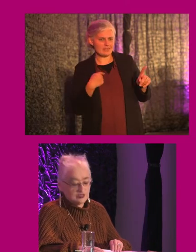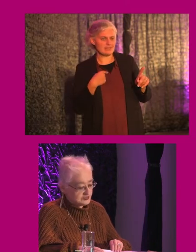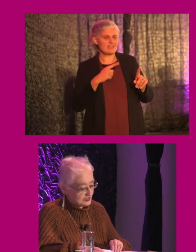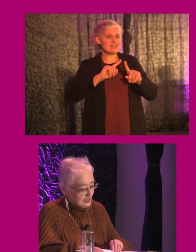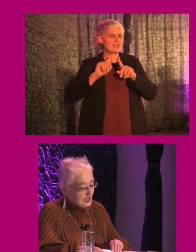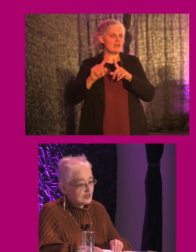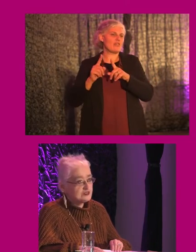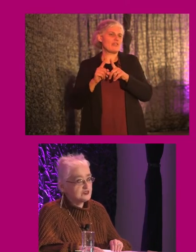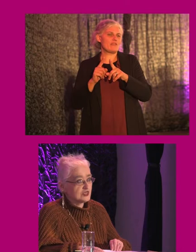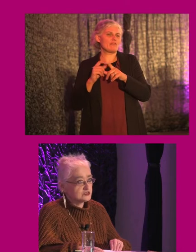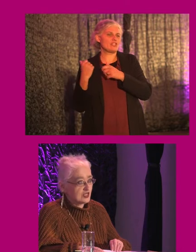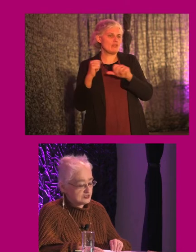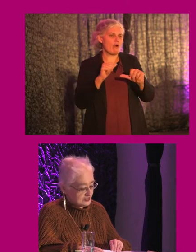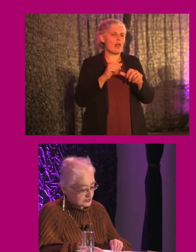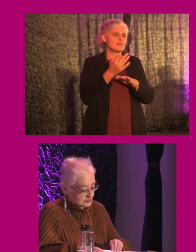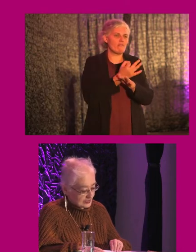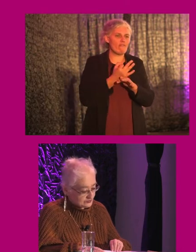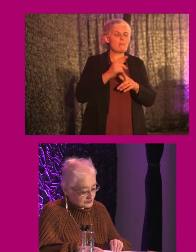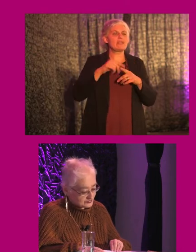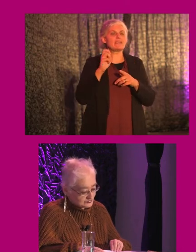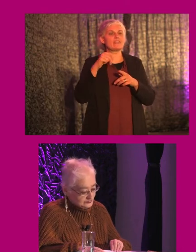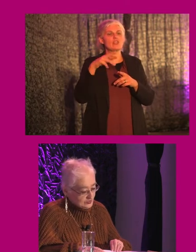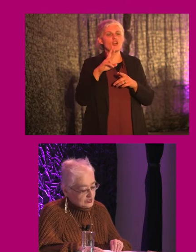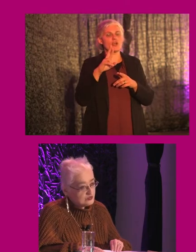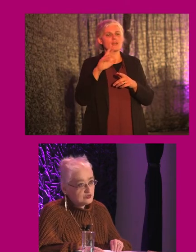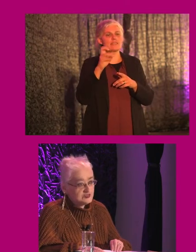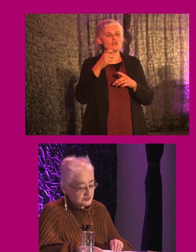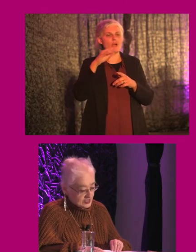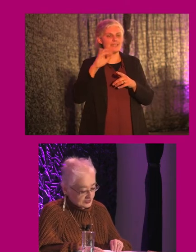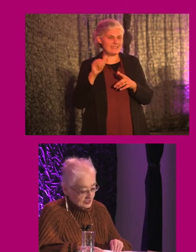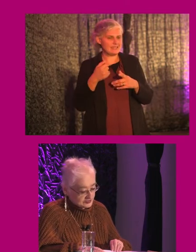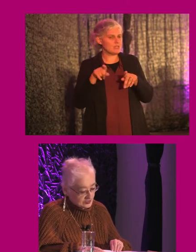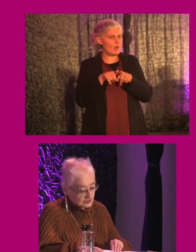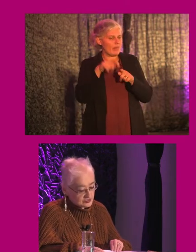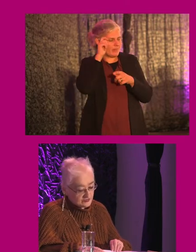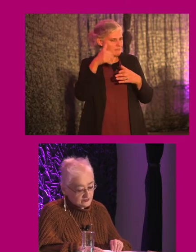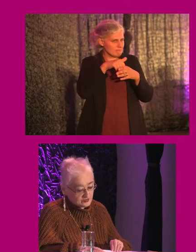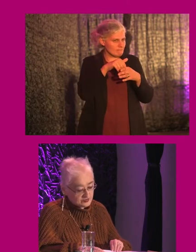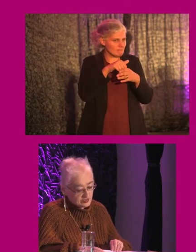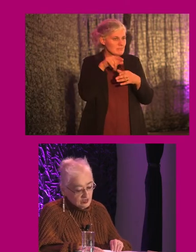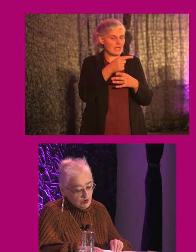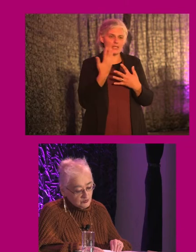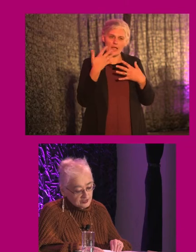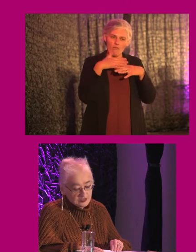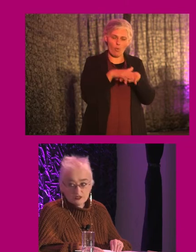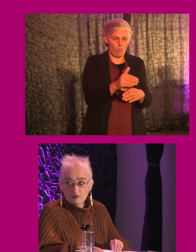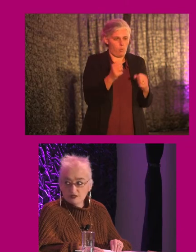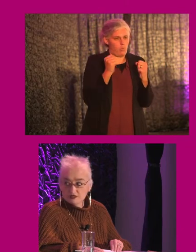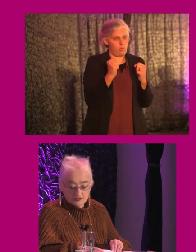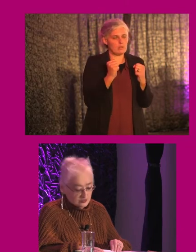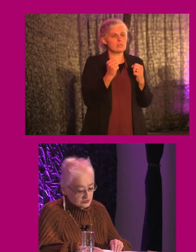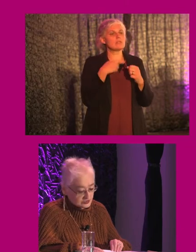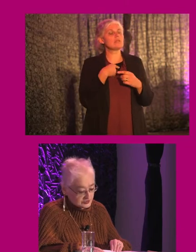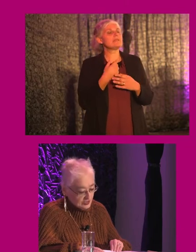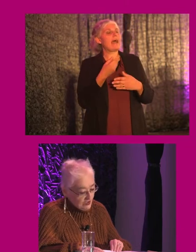families, and intersectionality into account. In recent decades, largely influenced by economic